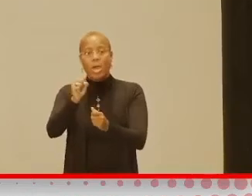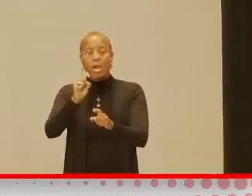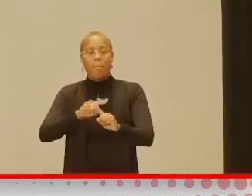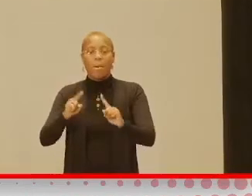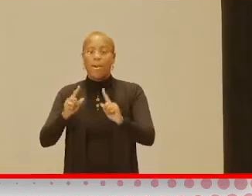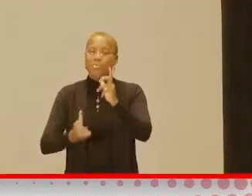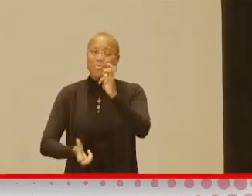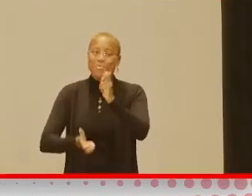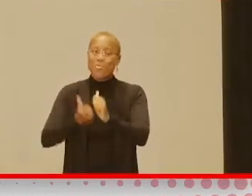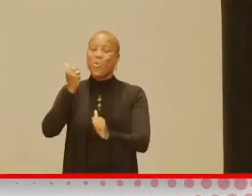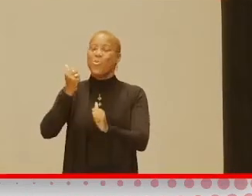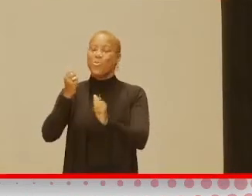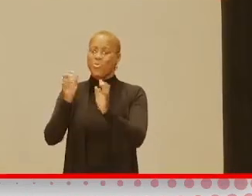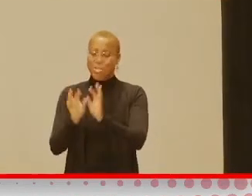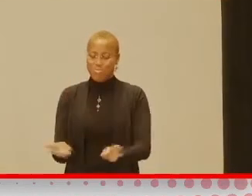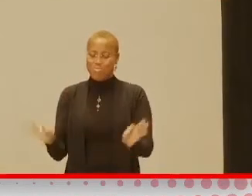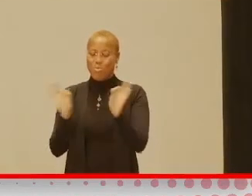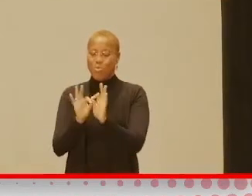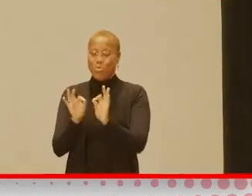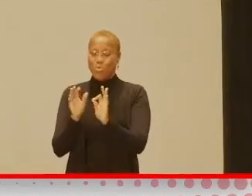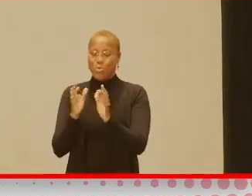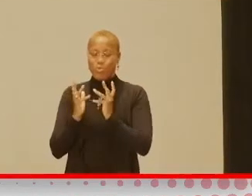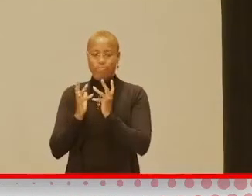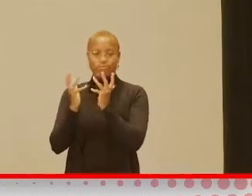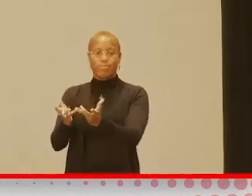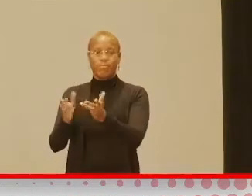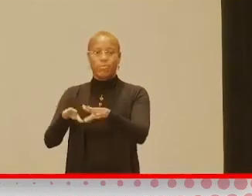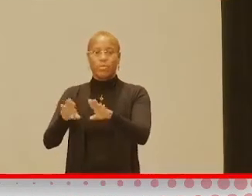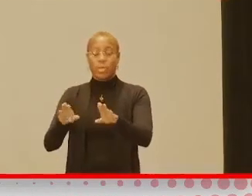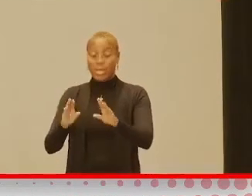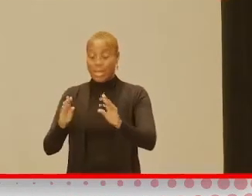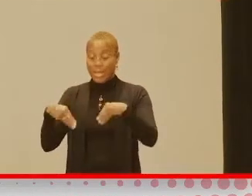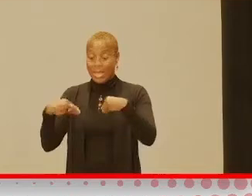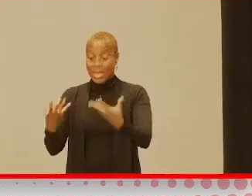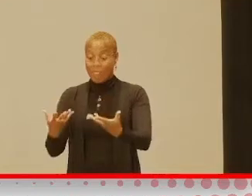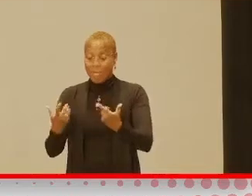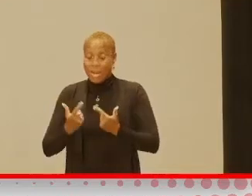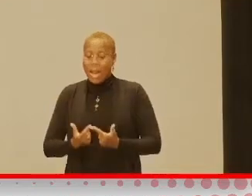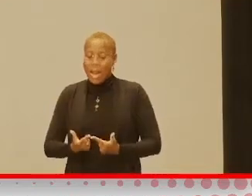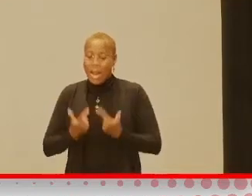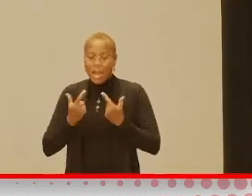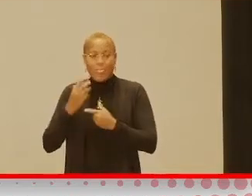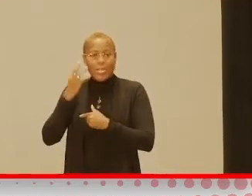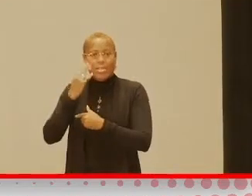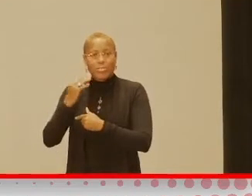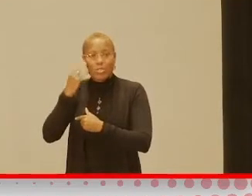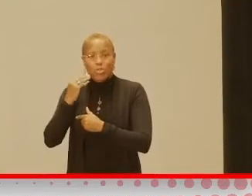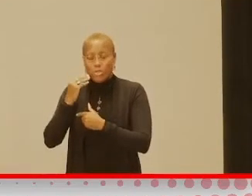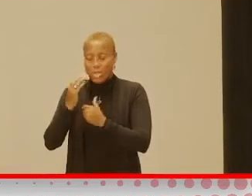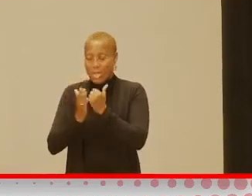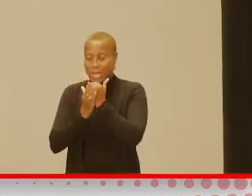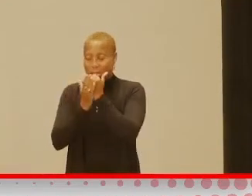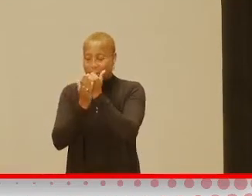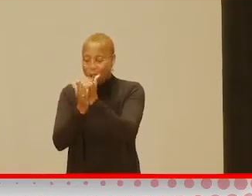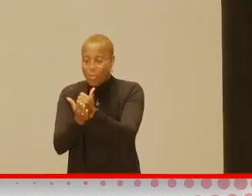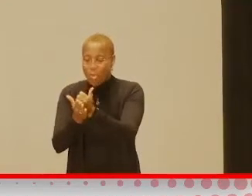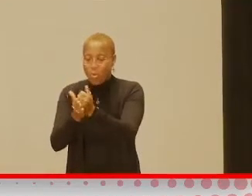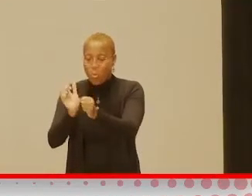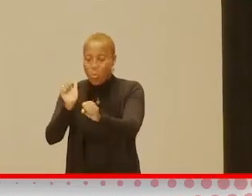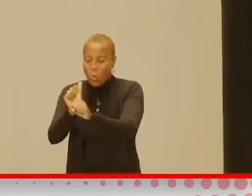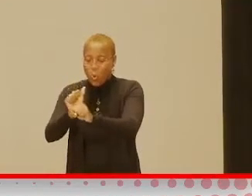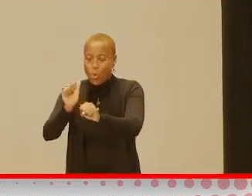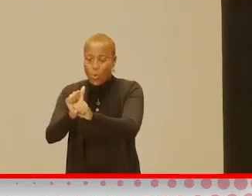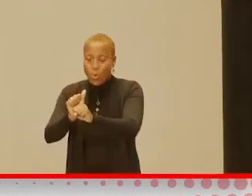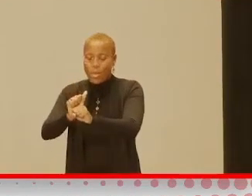important thing that you can do to help your child is to give them life experience, to help them work every day